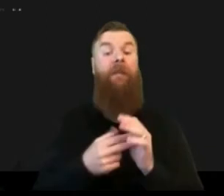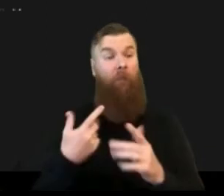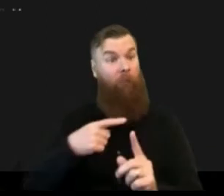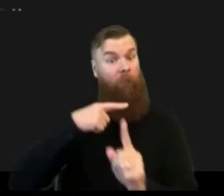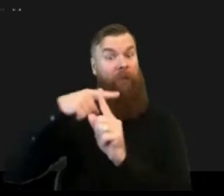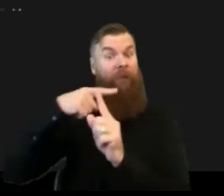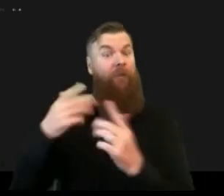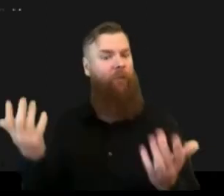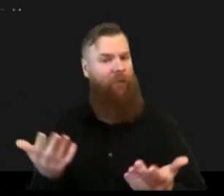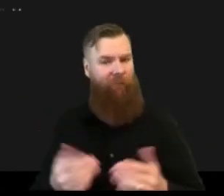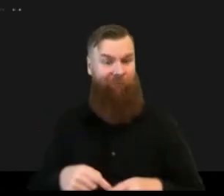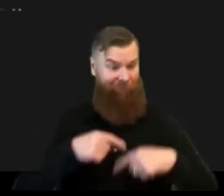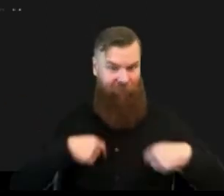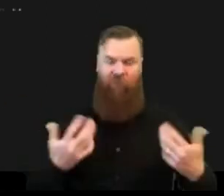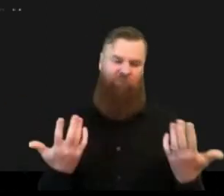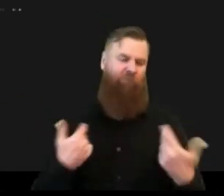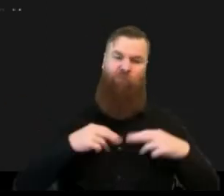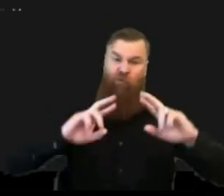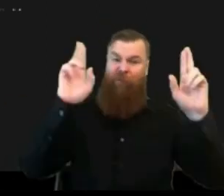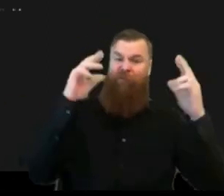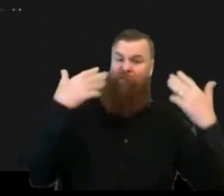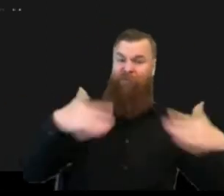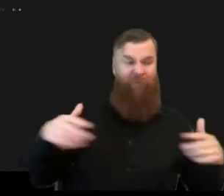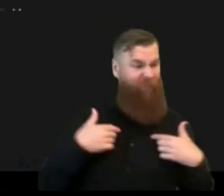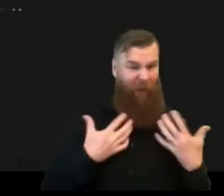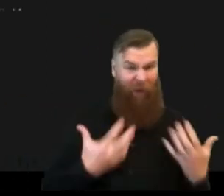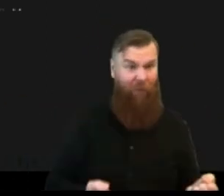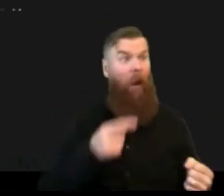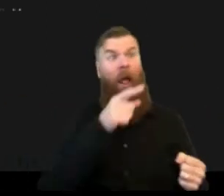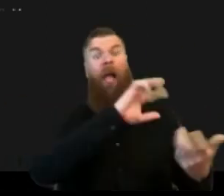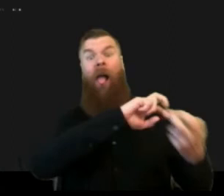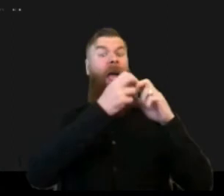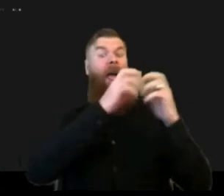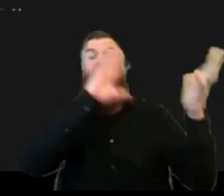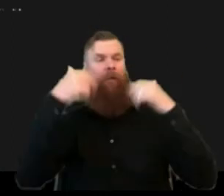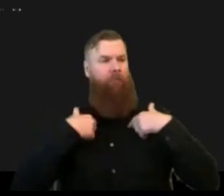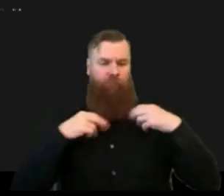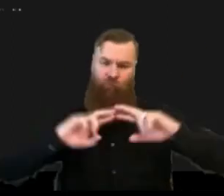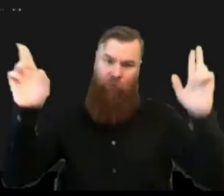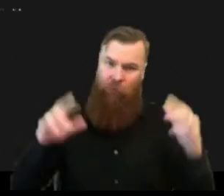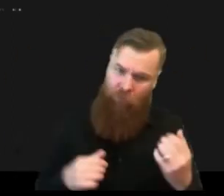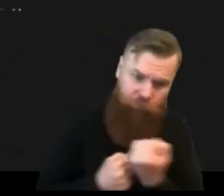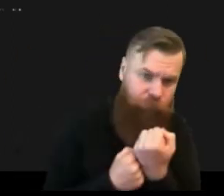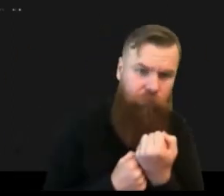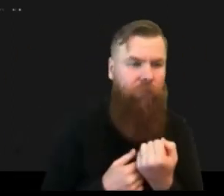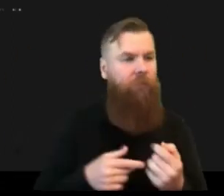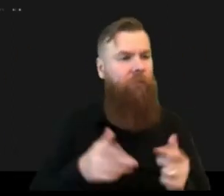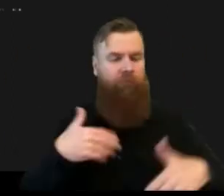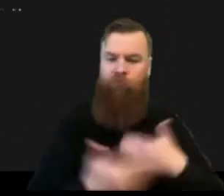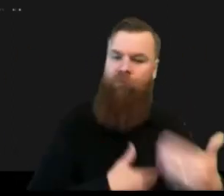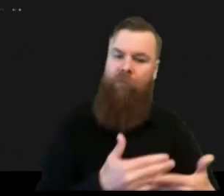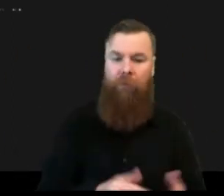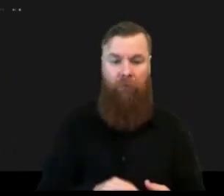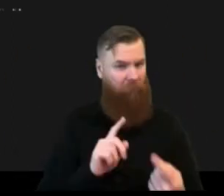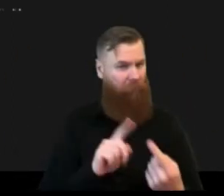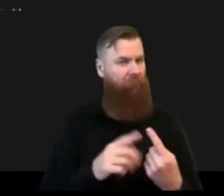some of the previous groups um i really like this this next uh one about helping to do a cost benefit analysis